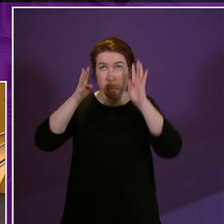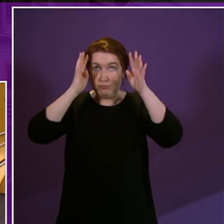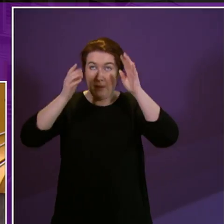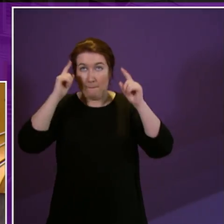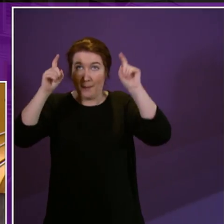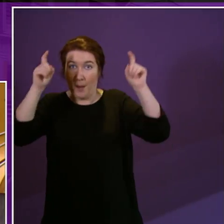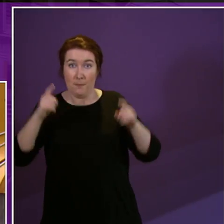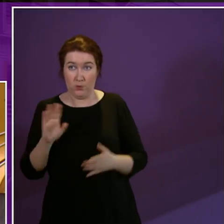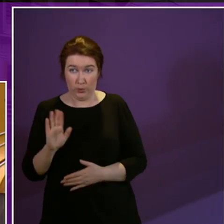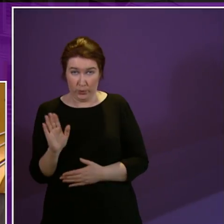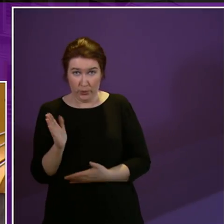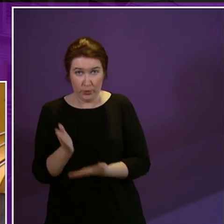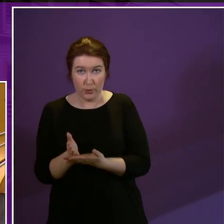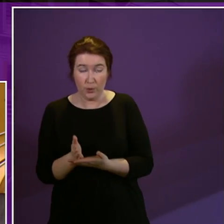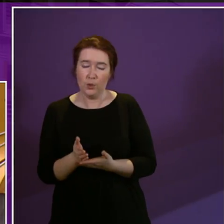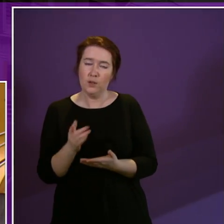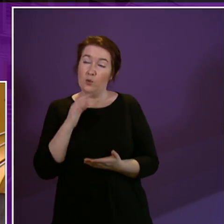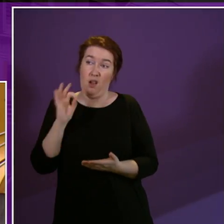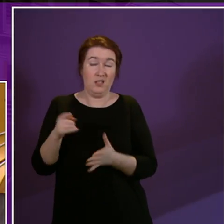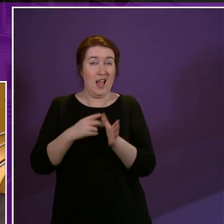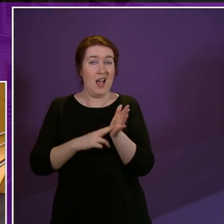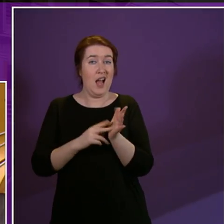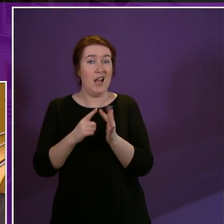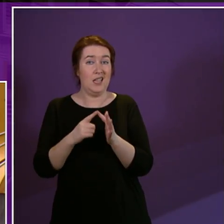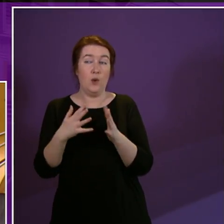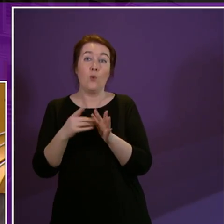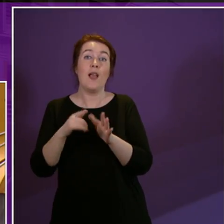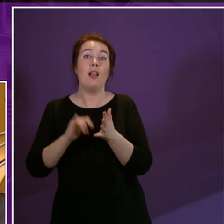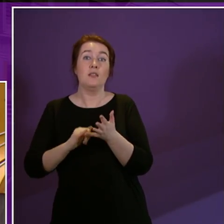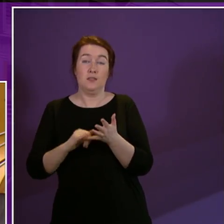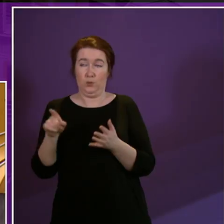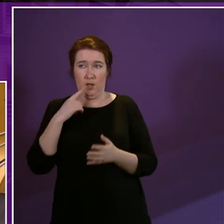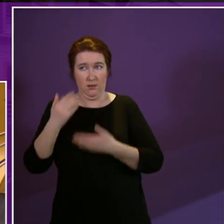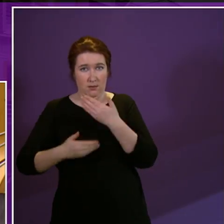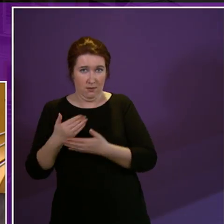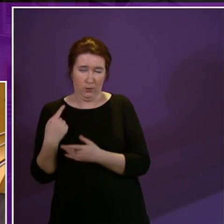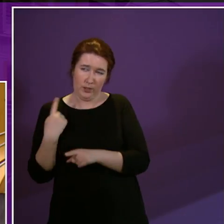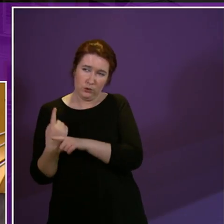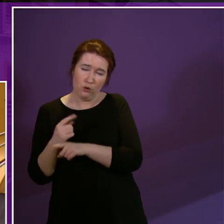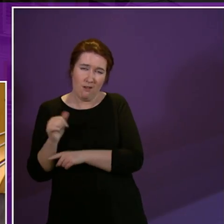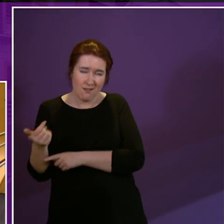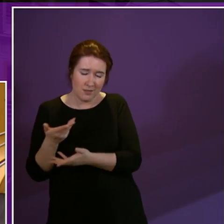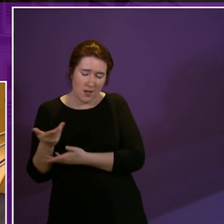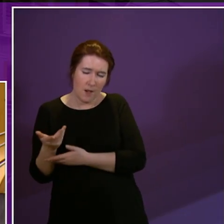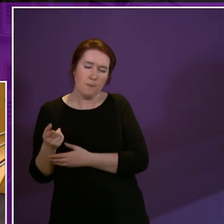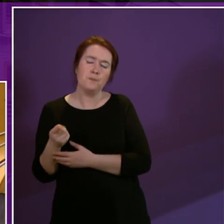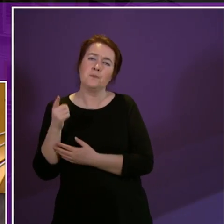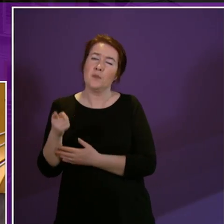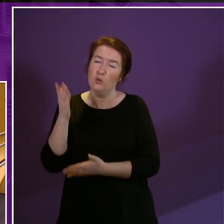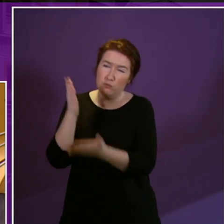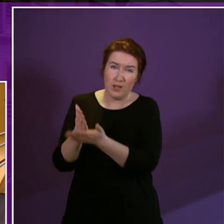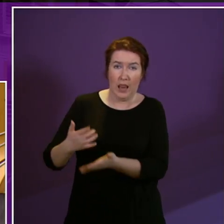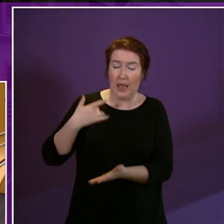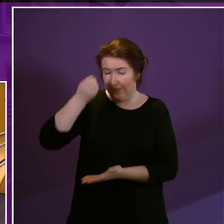players imagination and I'm sure Annie Wells can reflect on that because Annie Wells was there and we spoke about it later on they were real